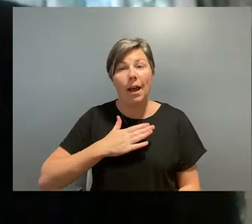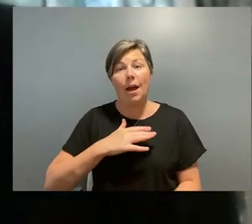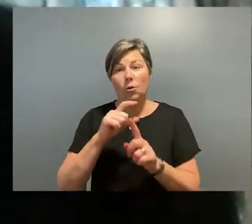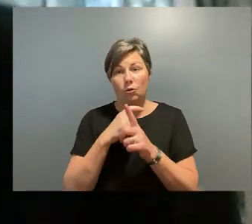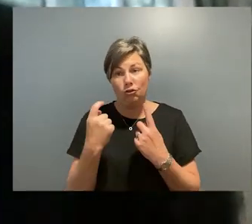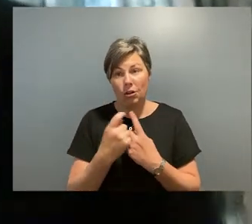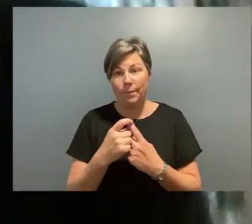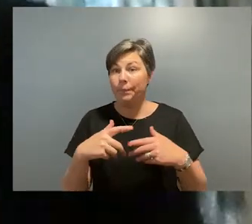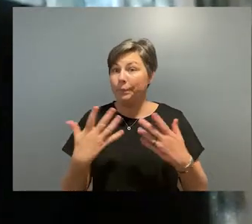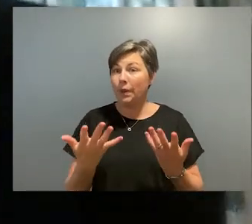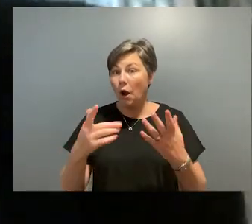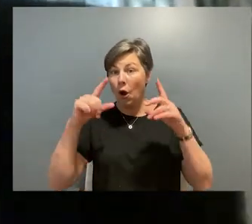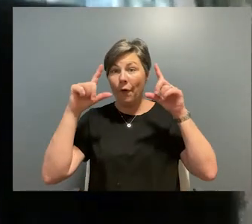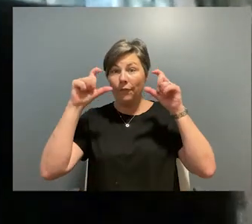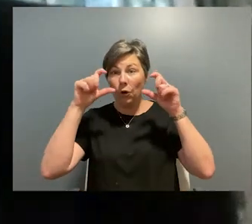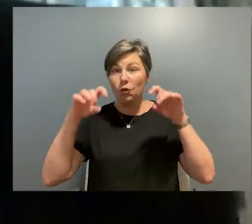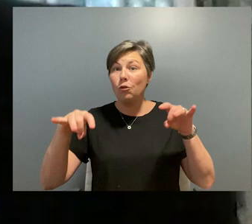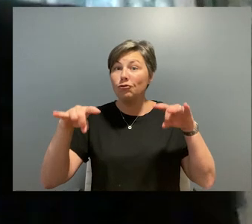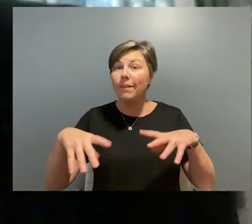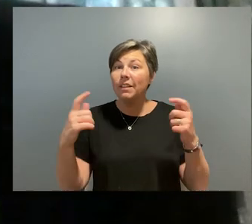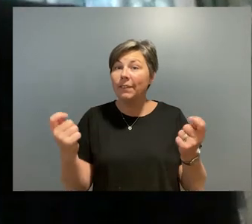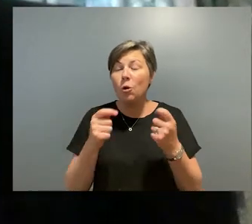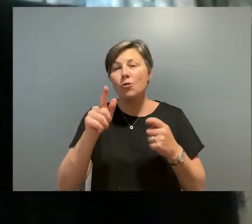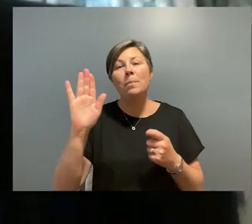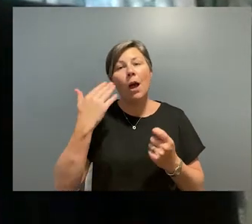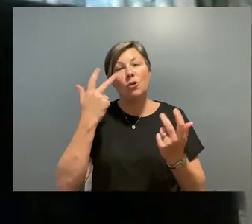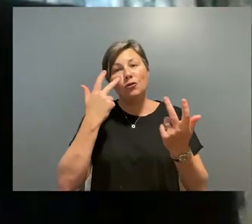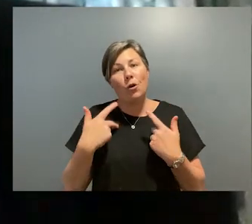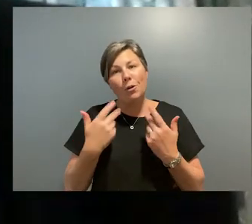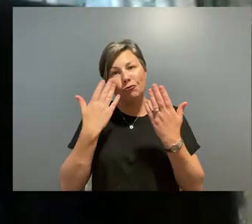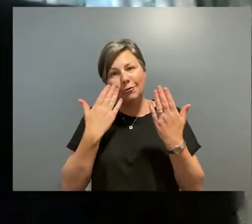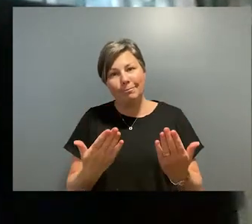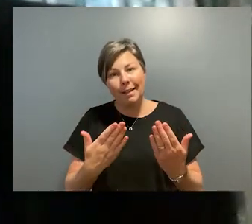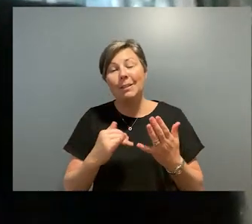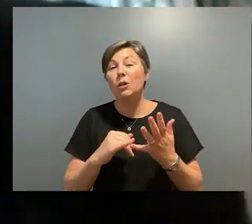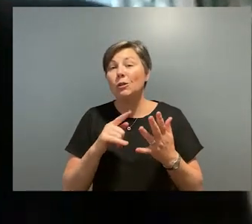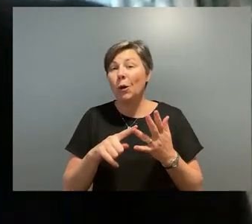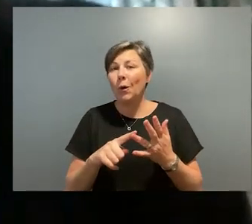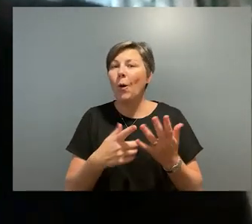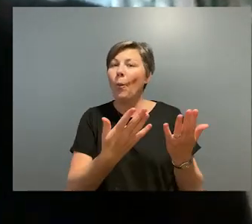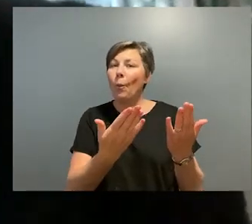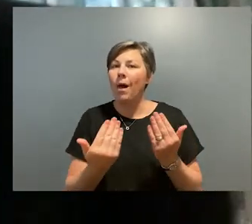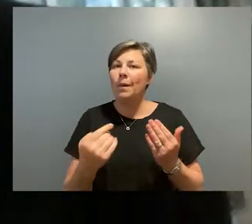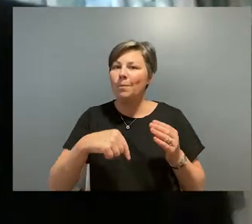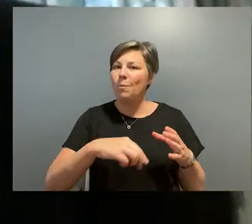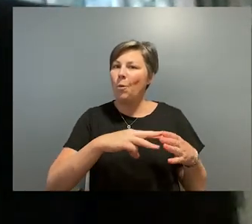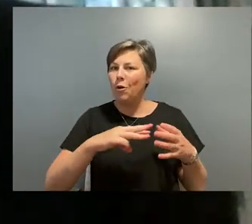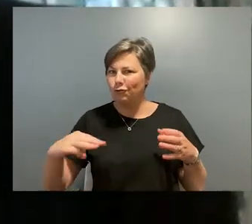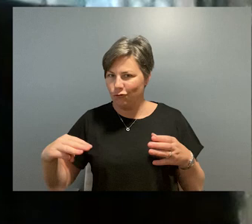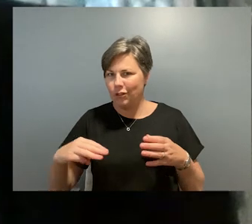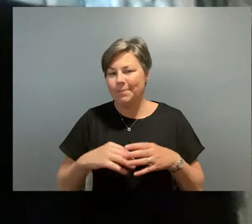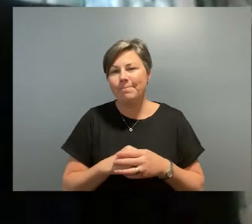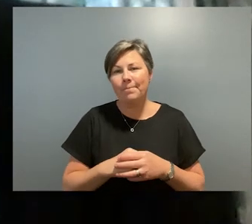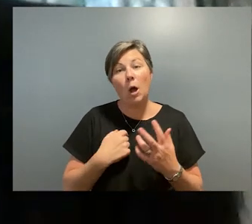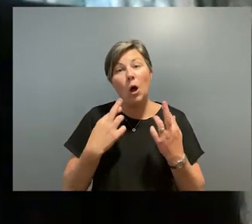And Photo Australia, you showed some great respect. So, I'd like to say to you all, Ninjika Wanunjenibiek, welcome to Wurundjeri